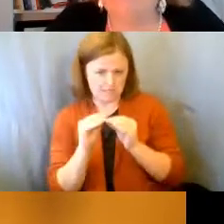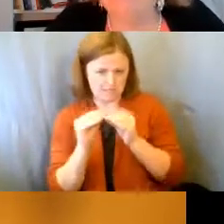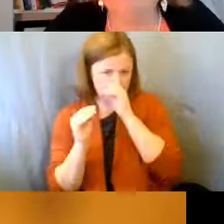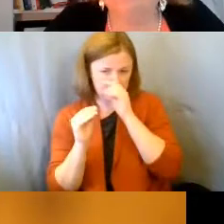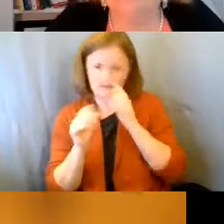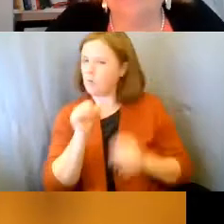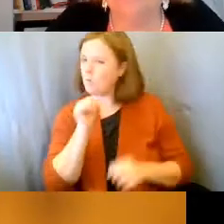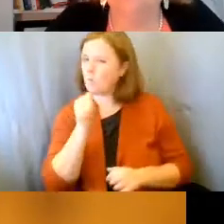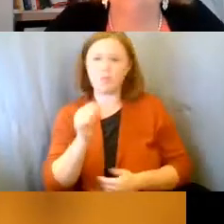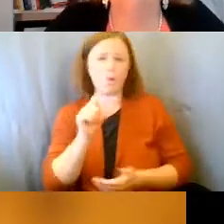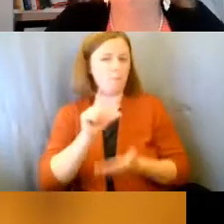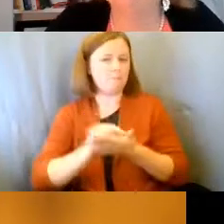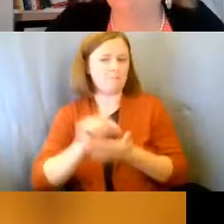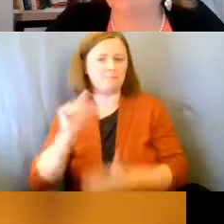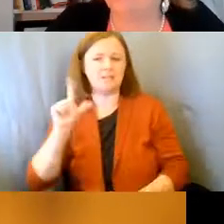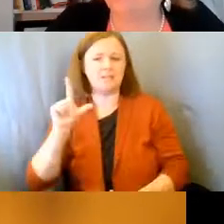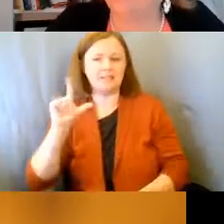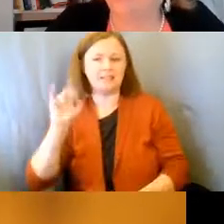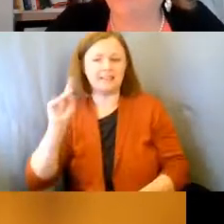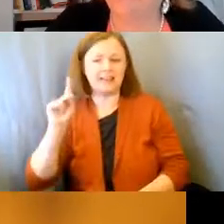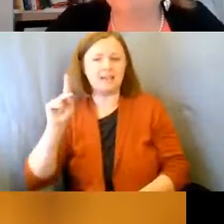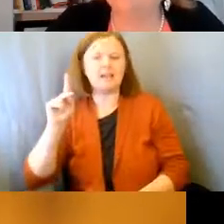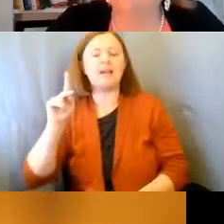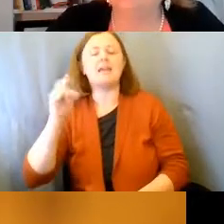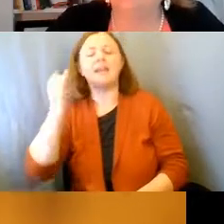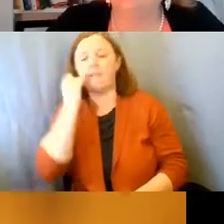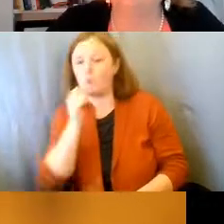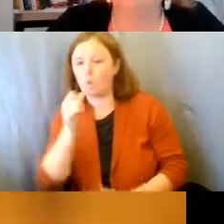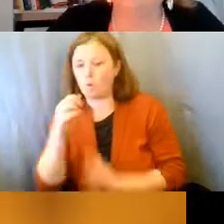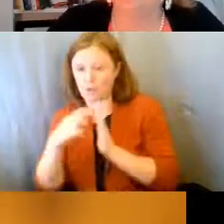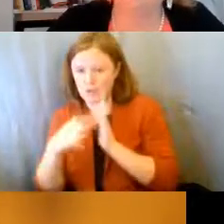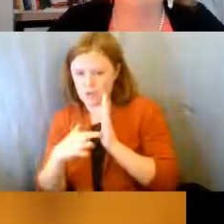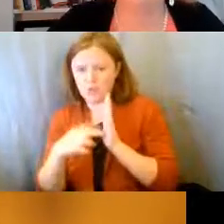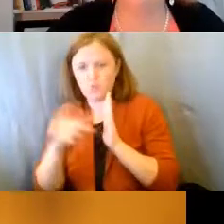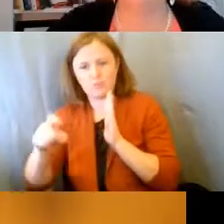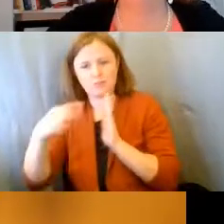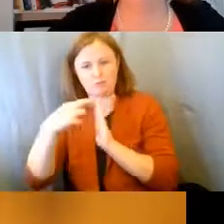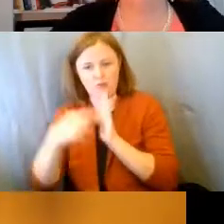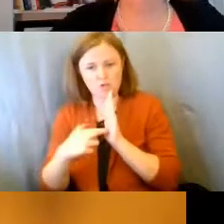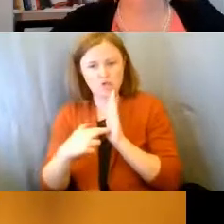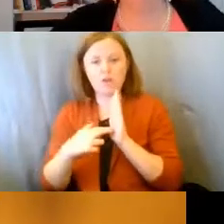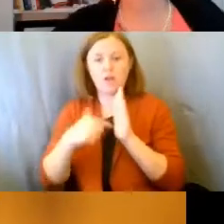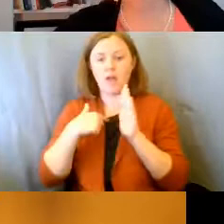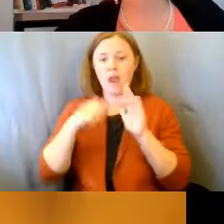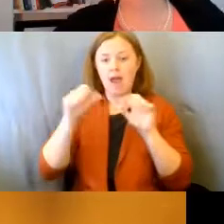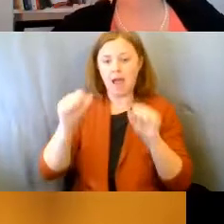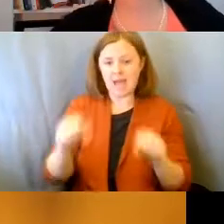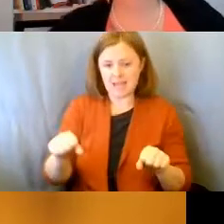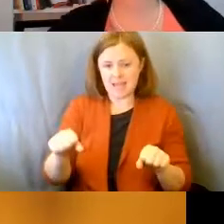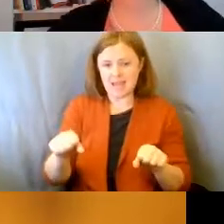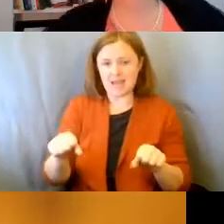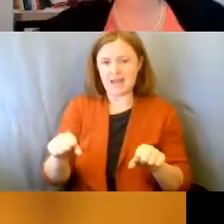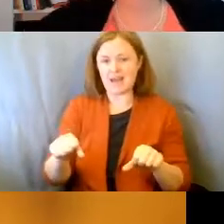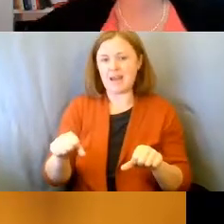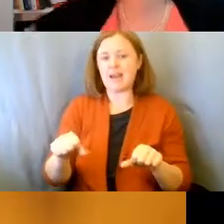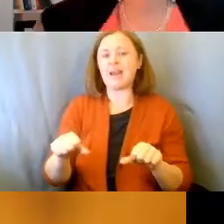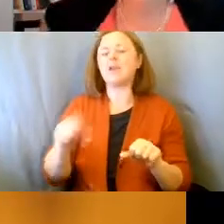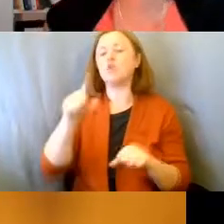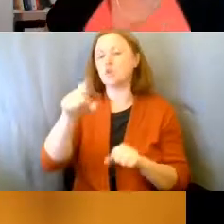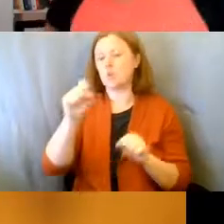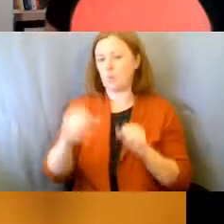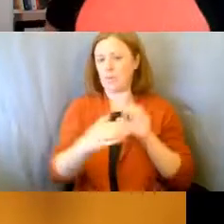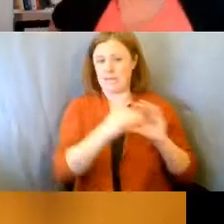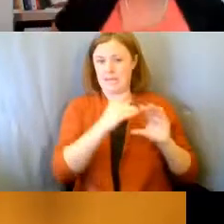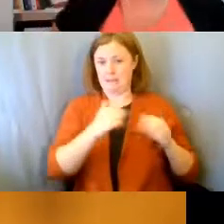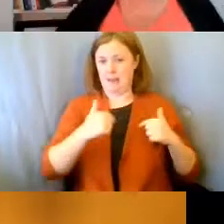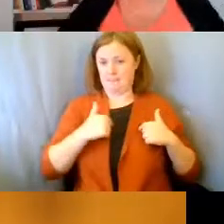don't publish the link unless you register for it. And I can, you can email